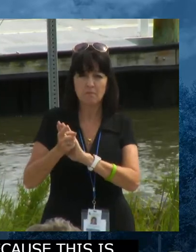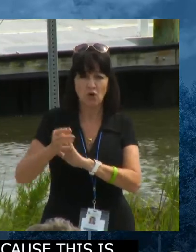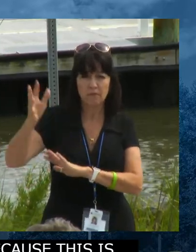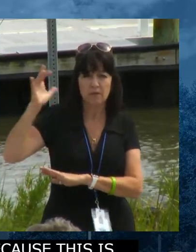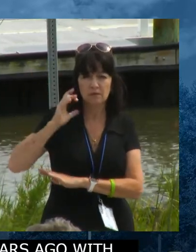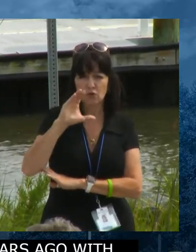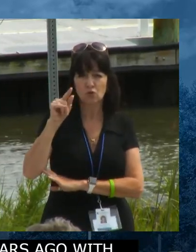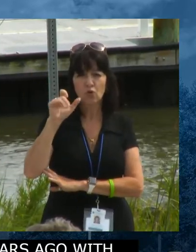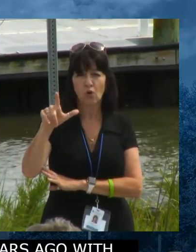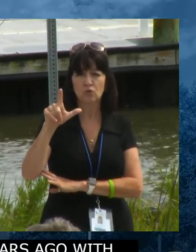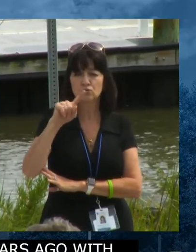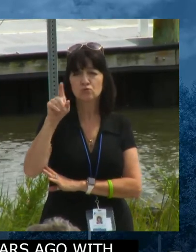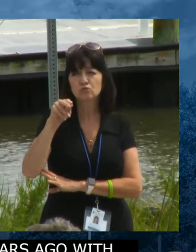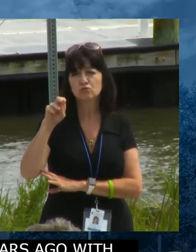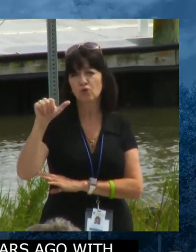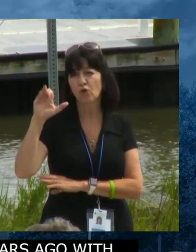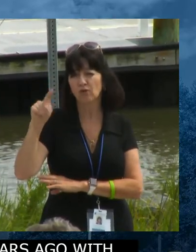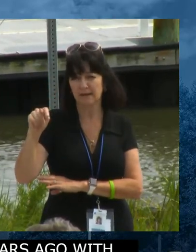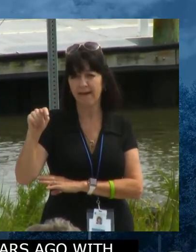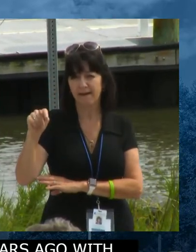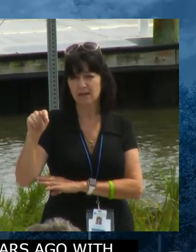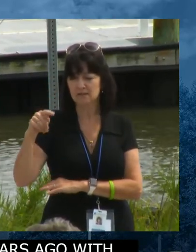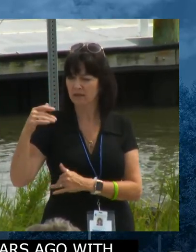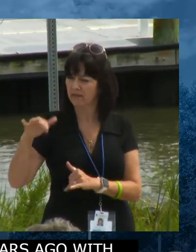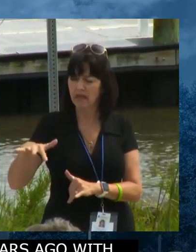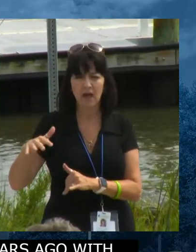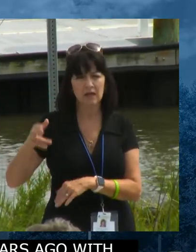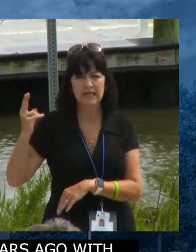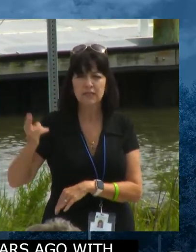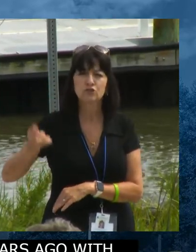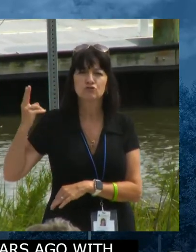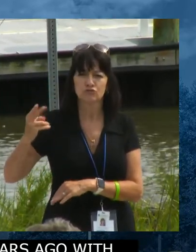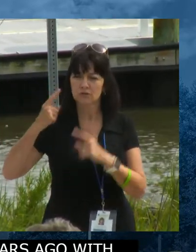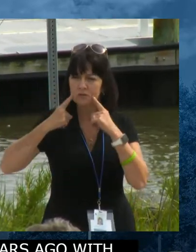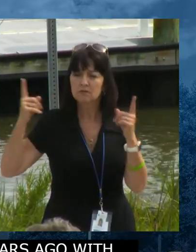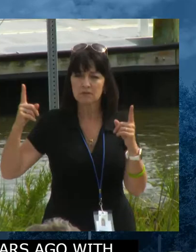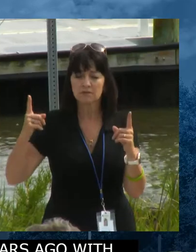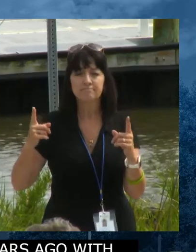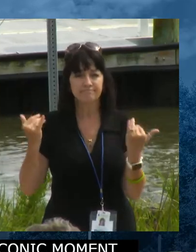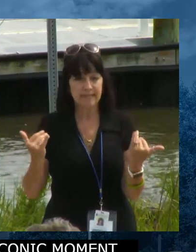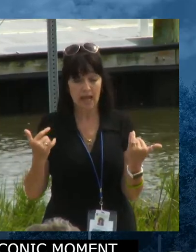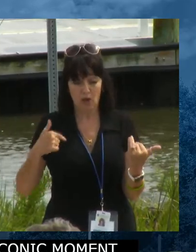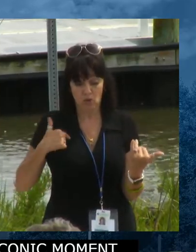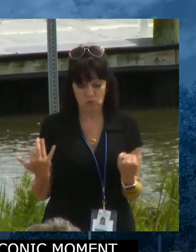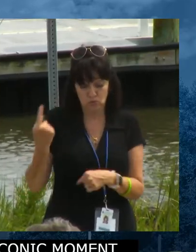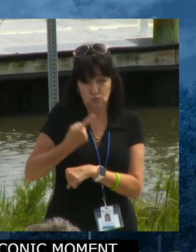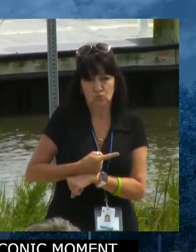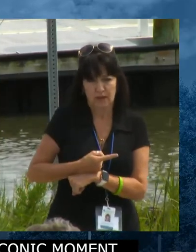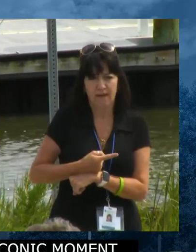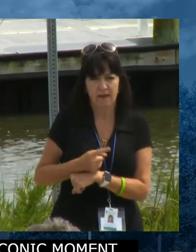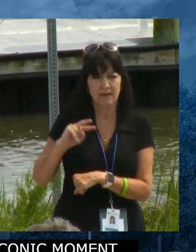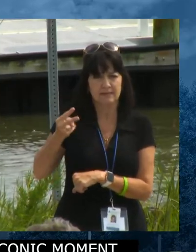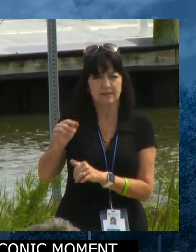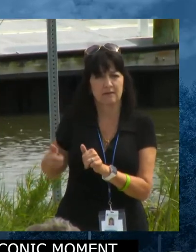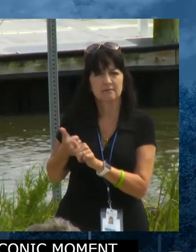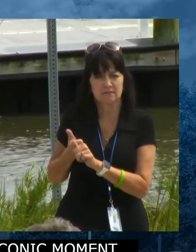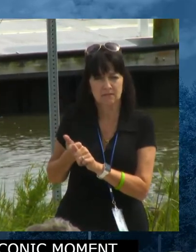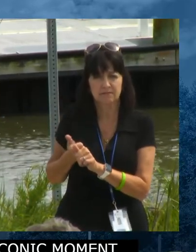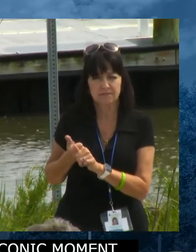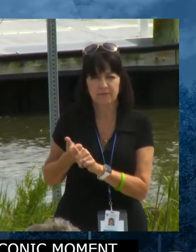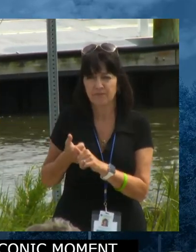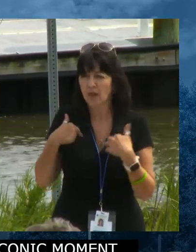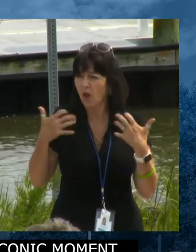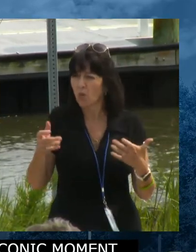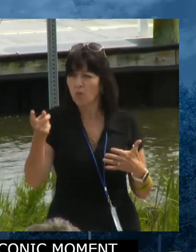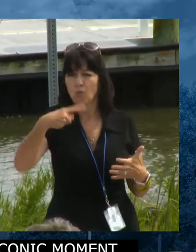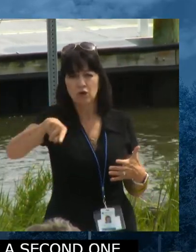Act. Today is the second one. And I want you to remember who's here today. And I want you to remember that Governor Carney